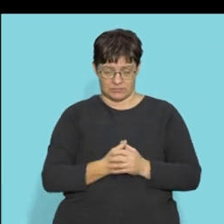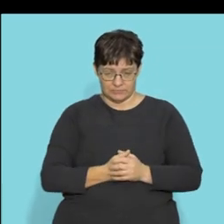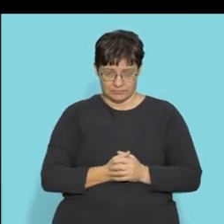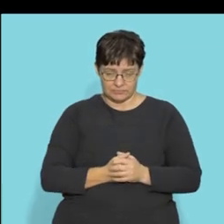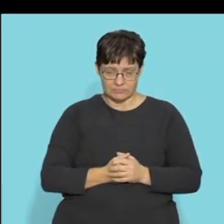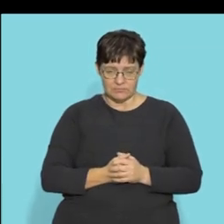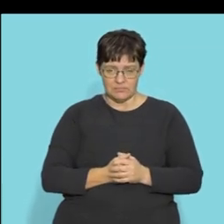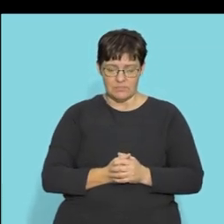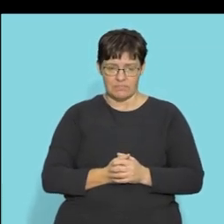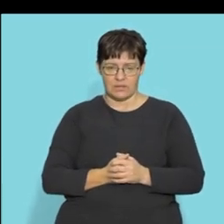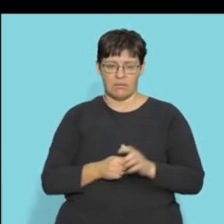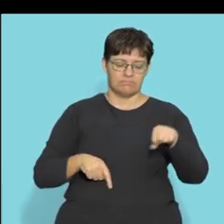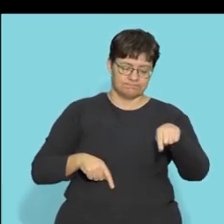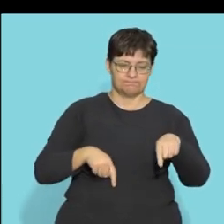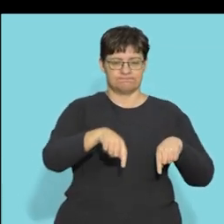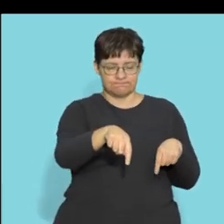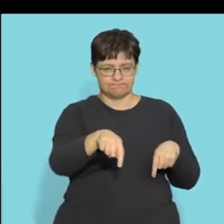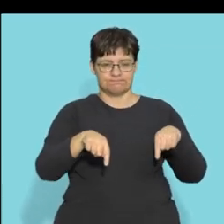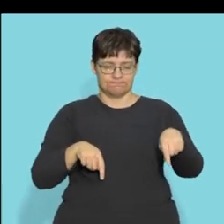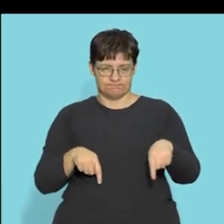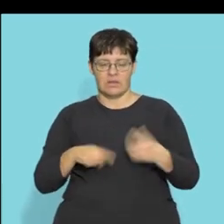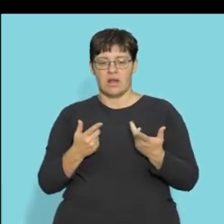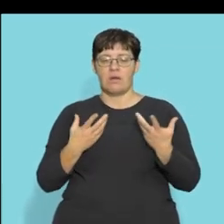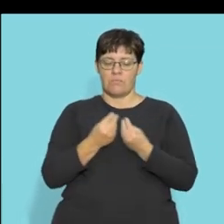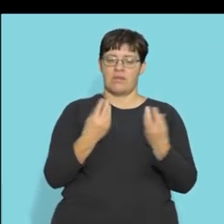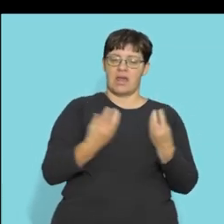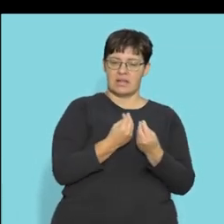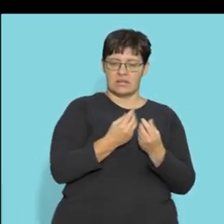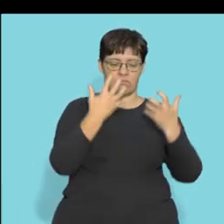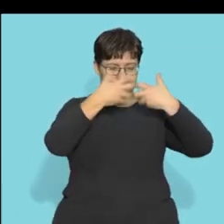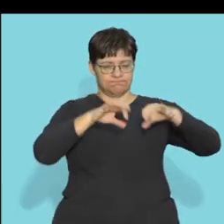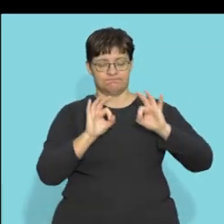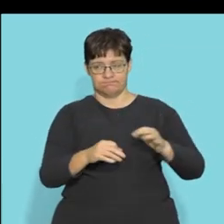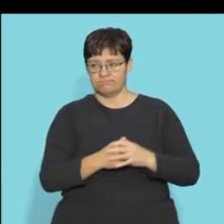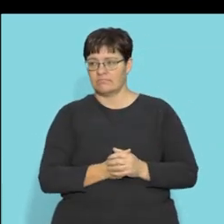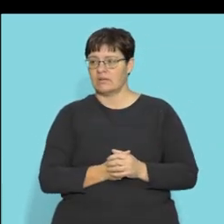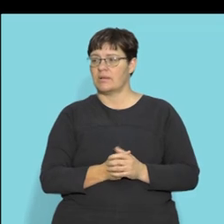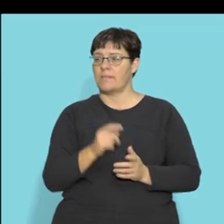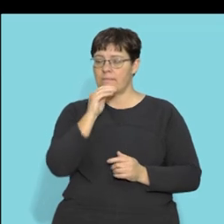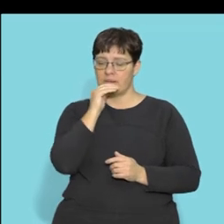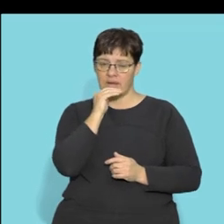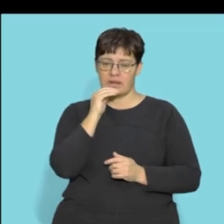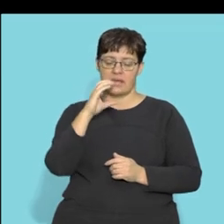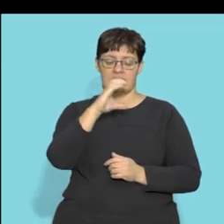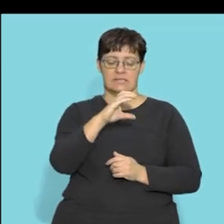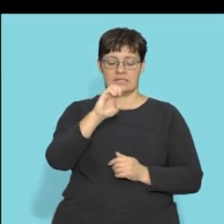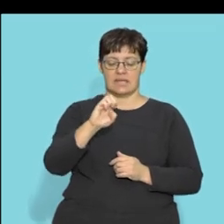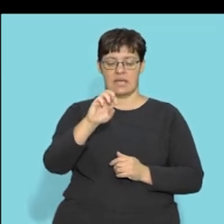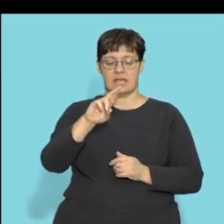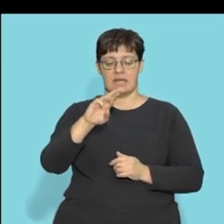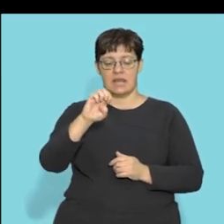remember motor coordination is your muscles working nicely being coordinated and that is your